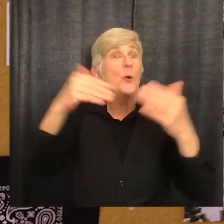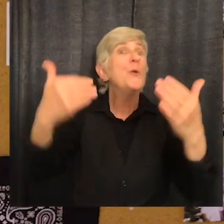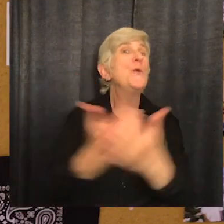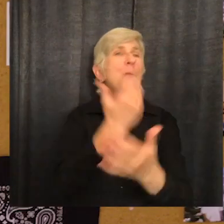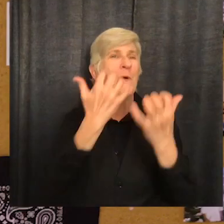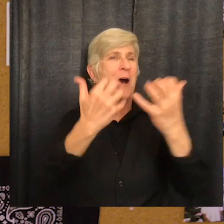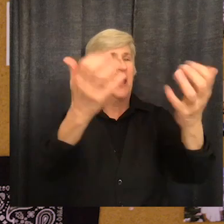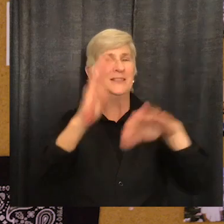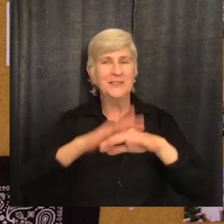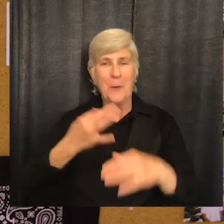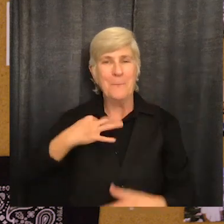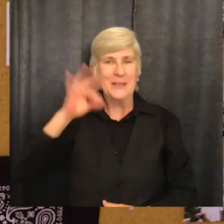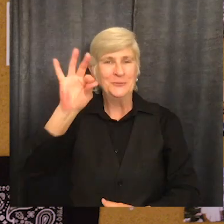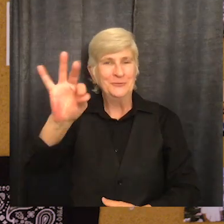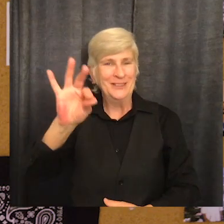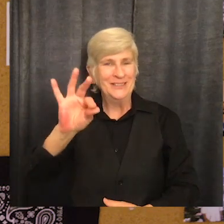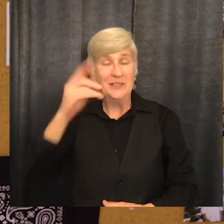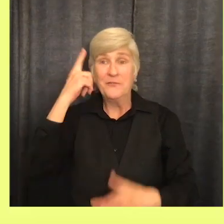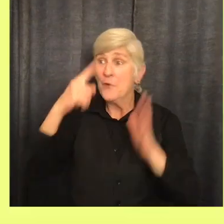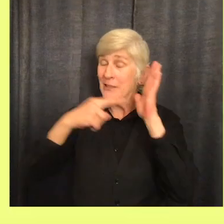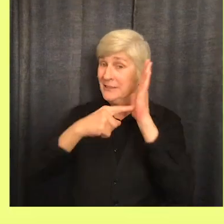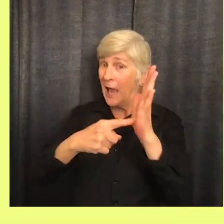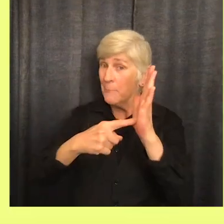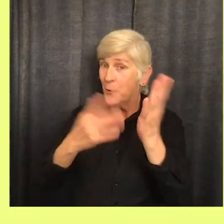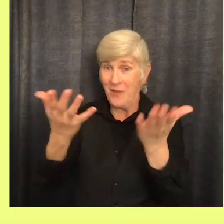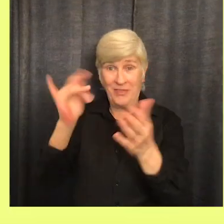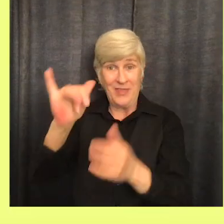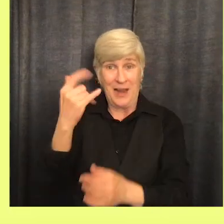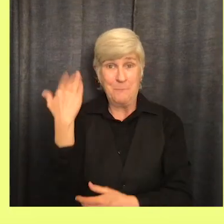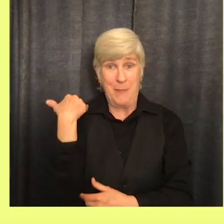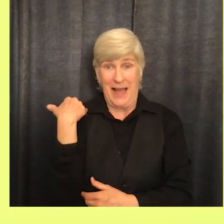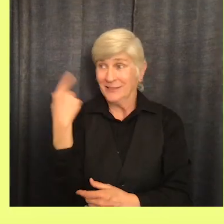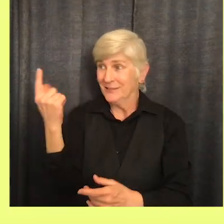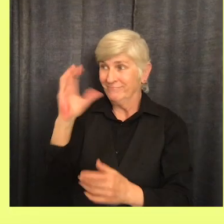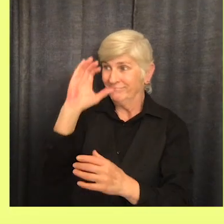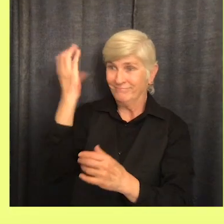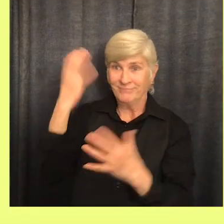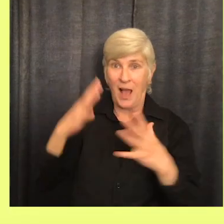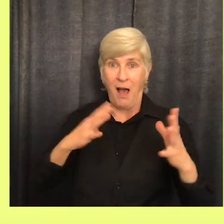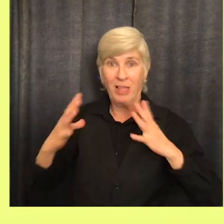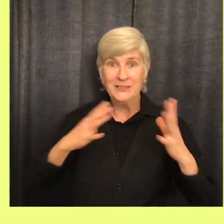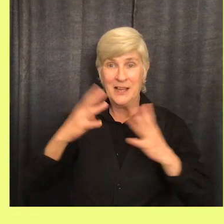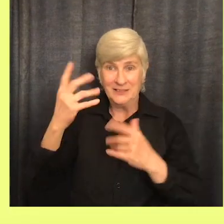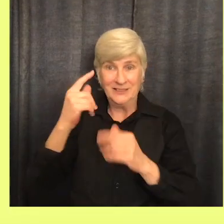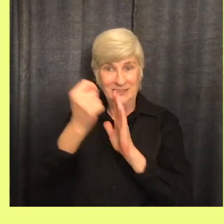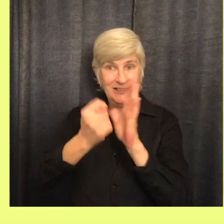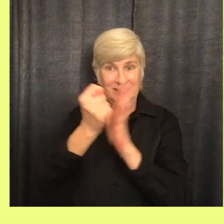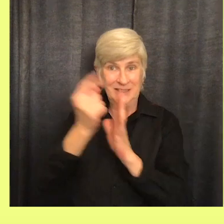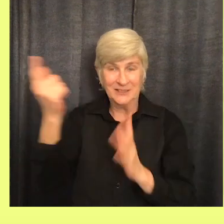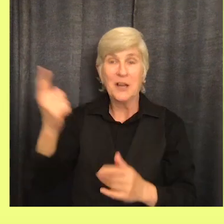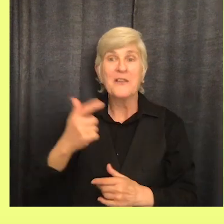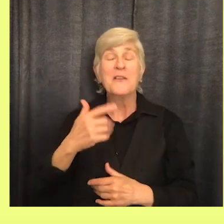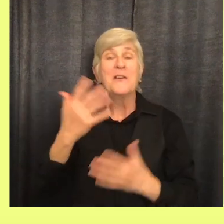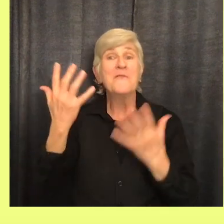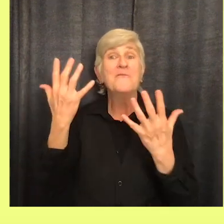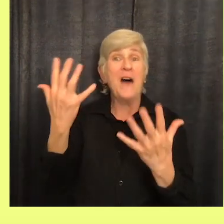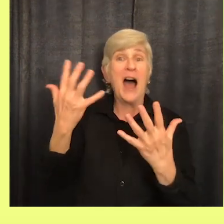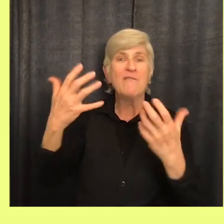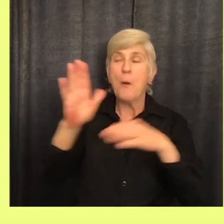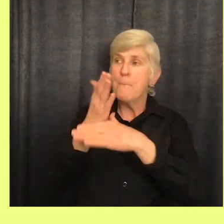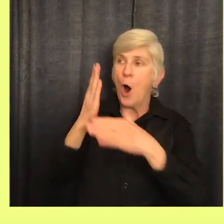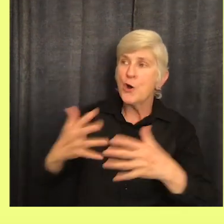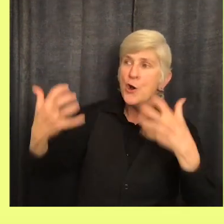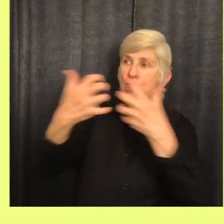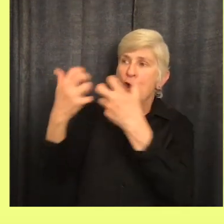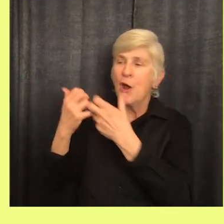audience on Pinterest. For example, this past holiday season, Ikea partnered with five Pinterest creators to share a spin